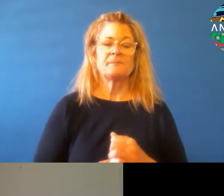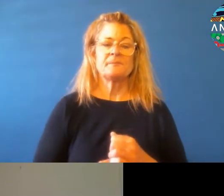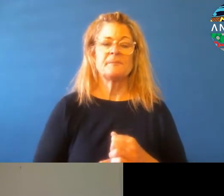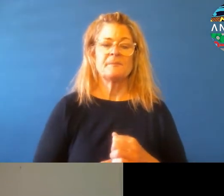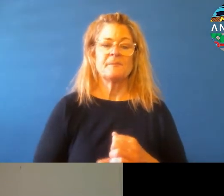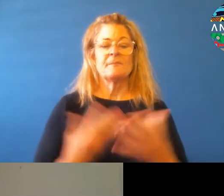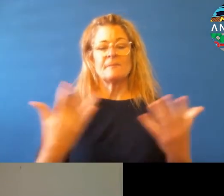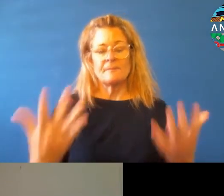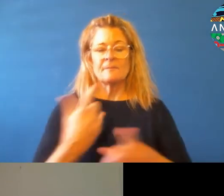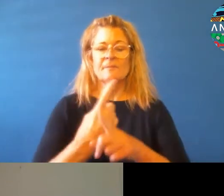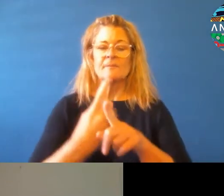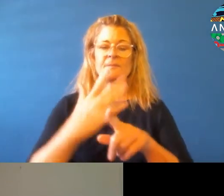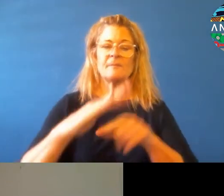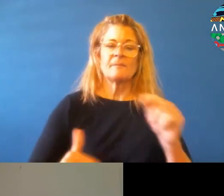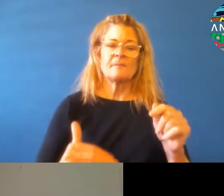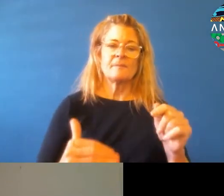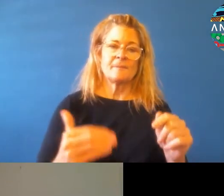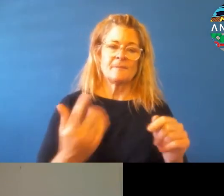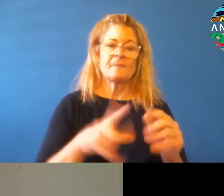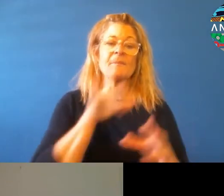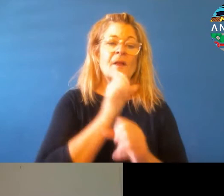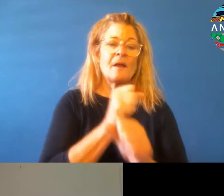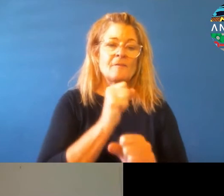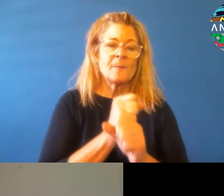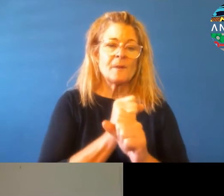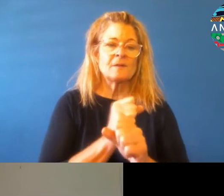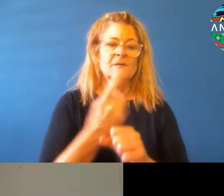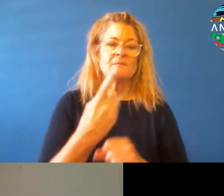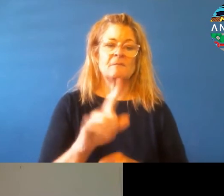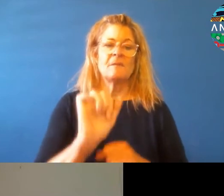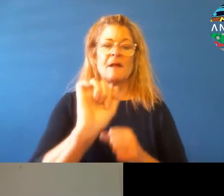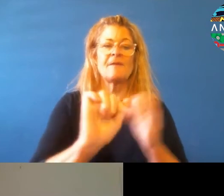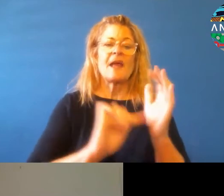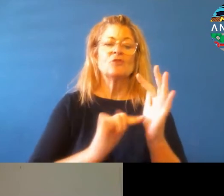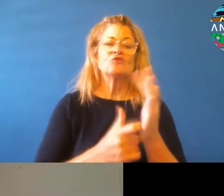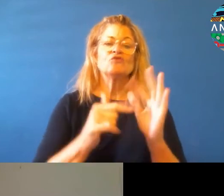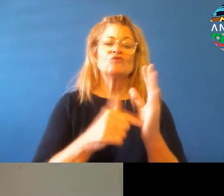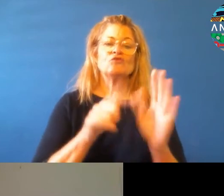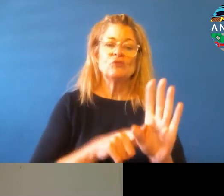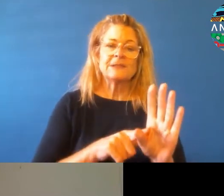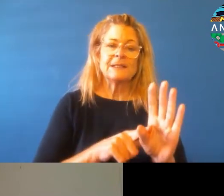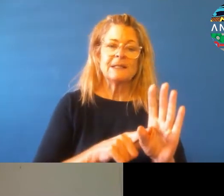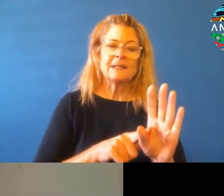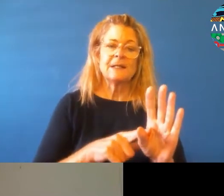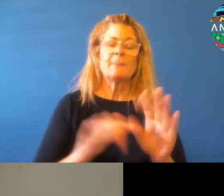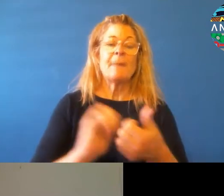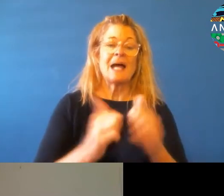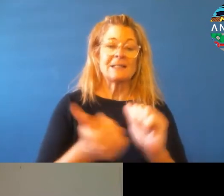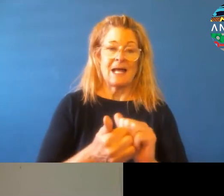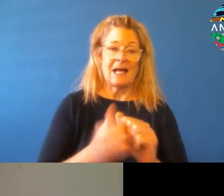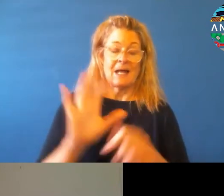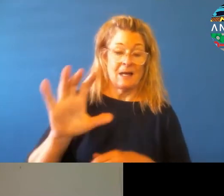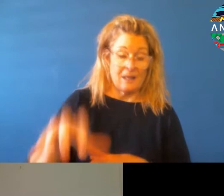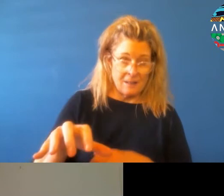um, terms of, uh, the government and the treaty partner, Te Tiriti o Waitangi partner, um,